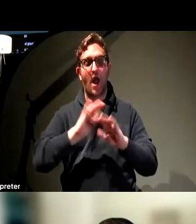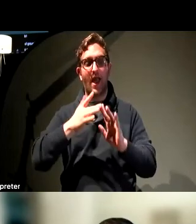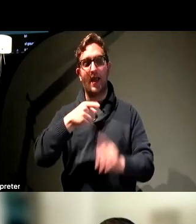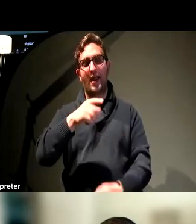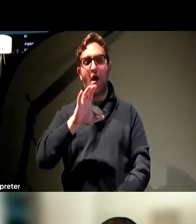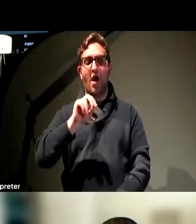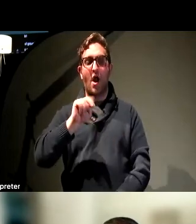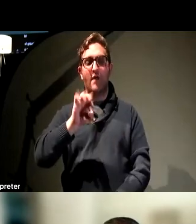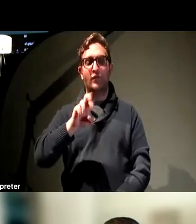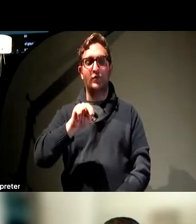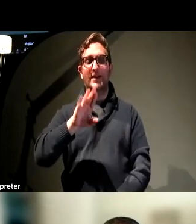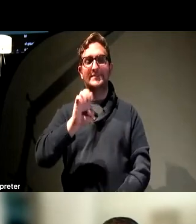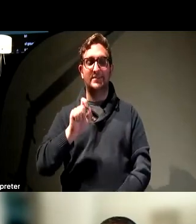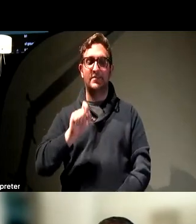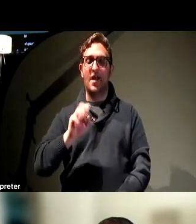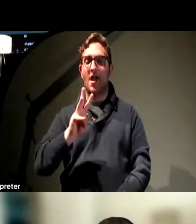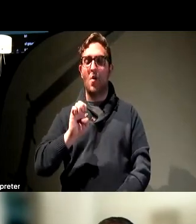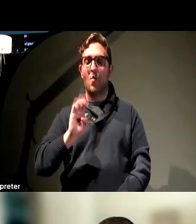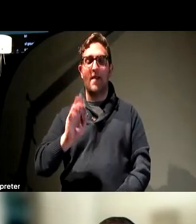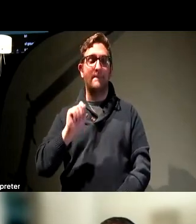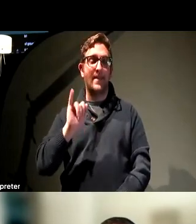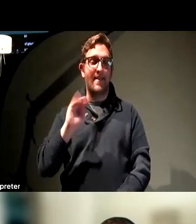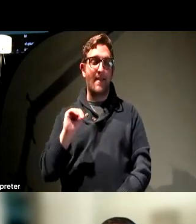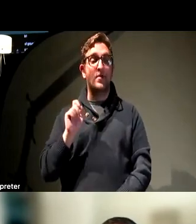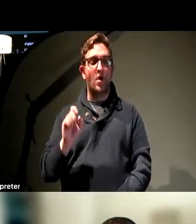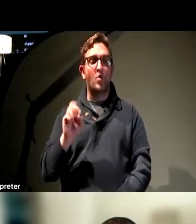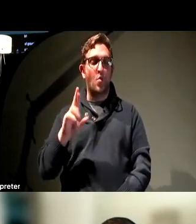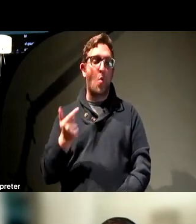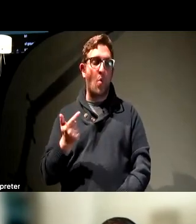you're interested. But we're excited to be able to put that on.